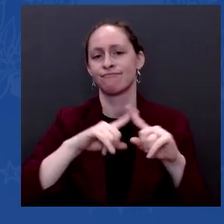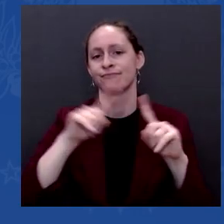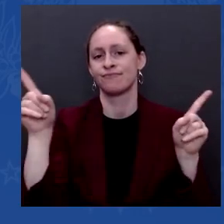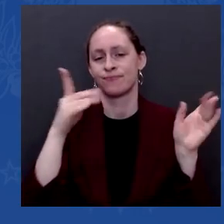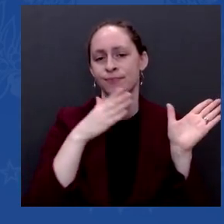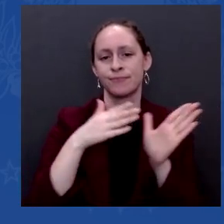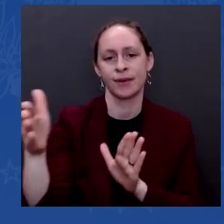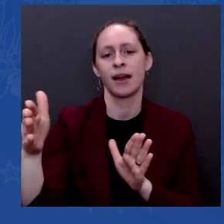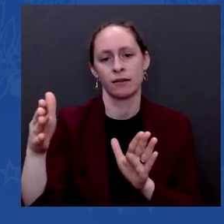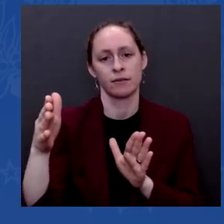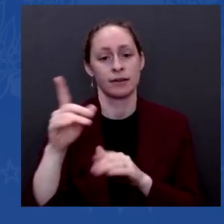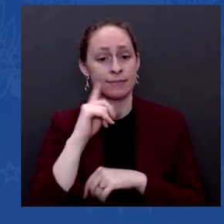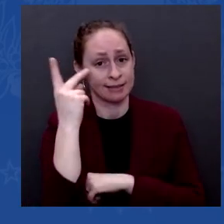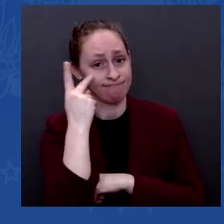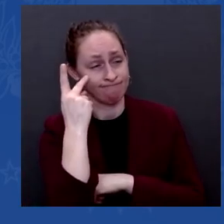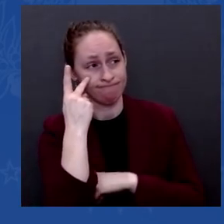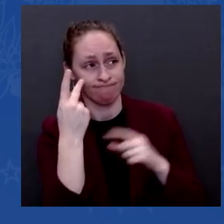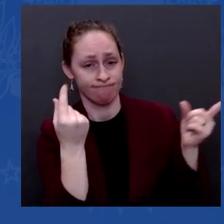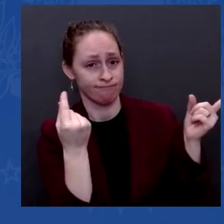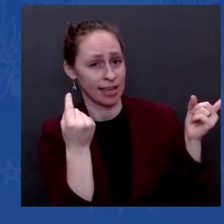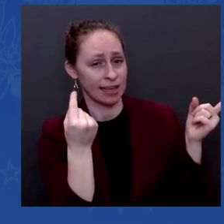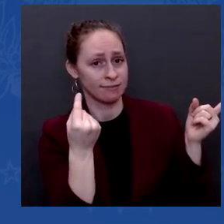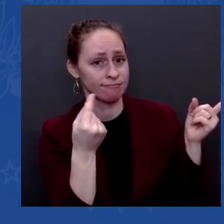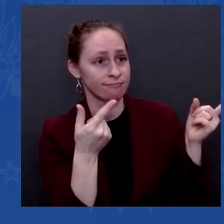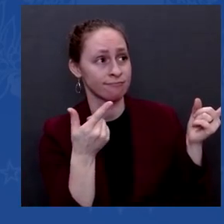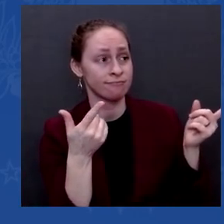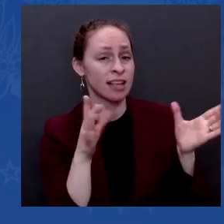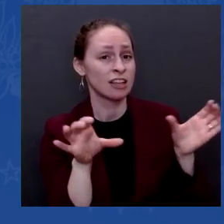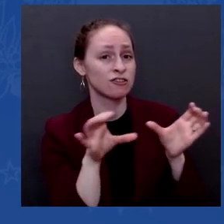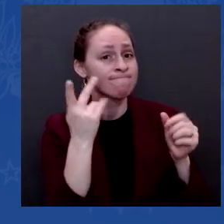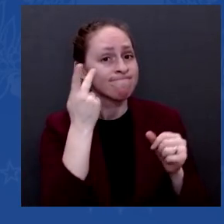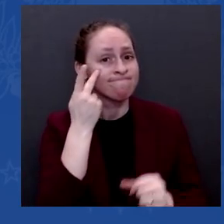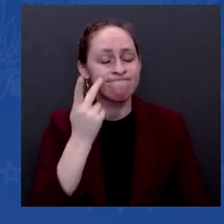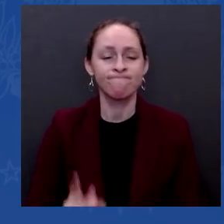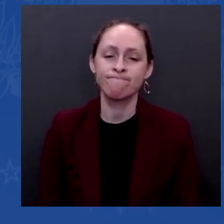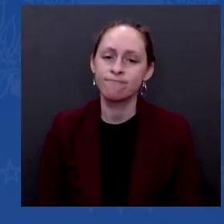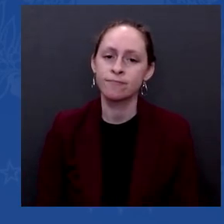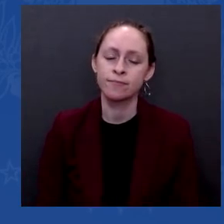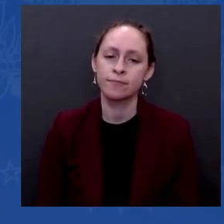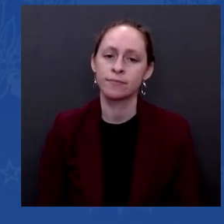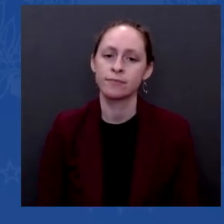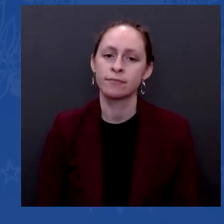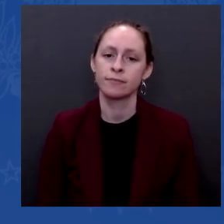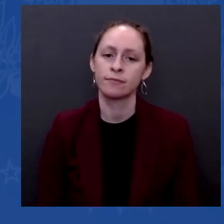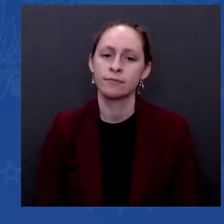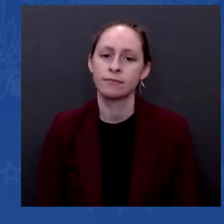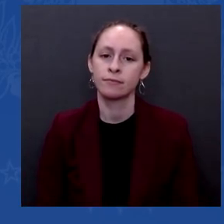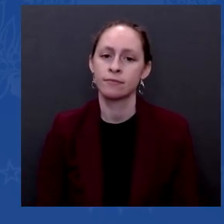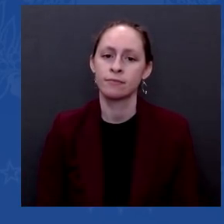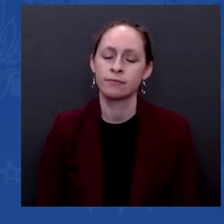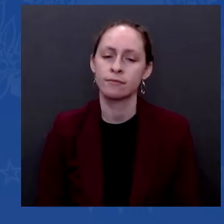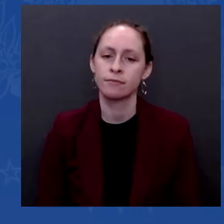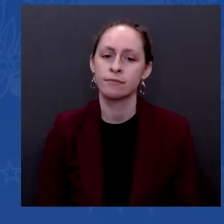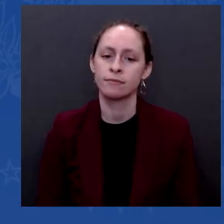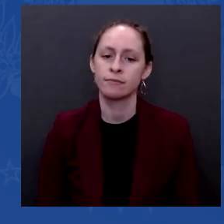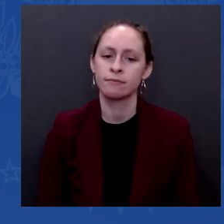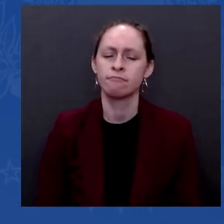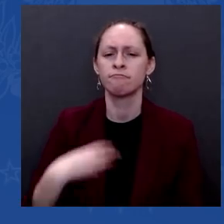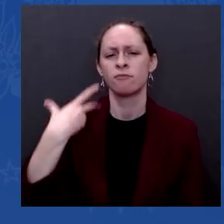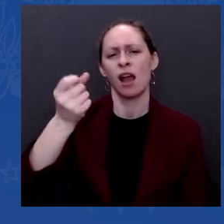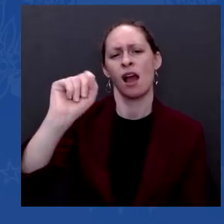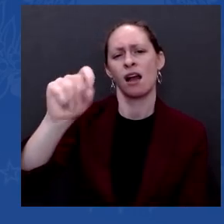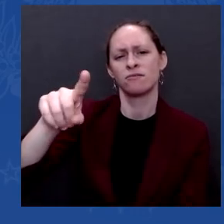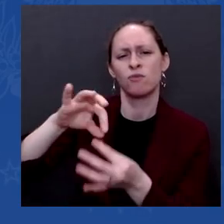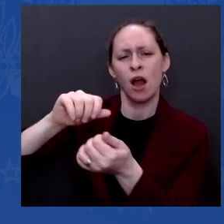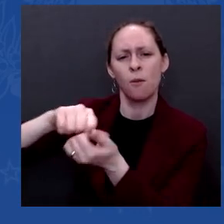may ask a quick one on Iran. I just wanted to get your sense of whether the Vienna talks are making any progress, if you still think it's possible to reach a deal for both